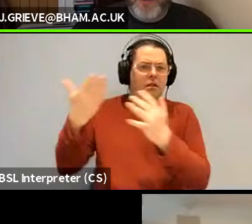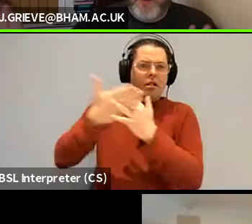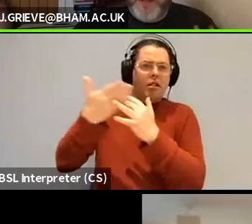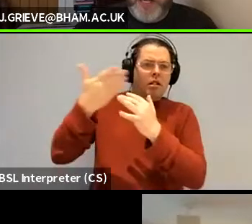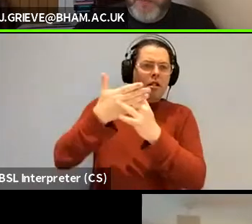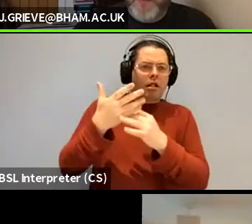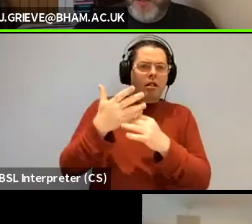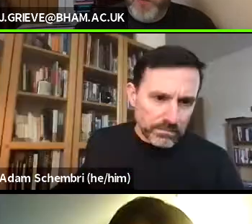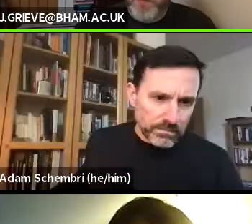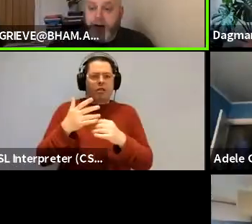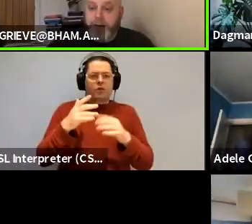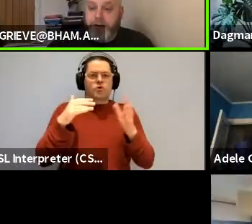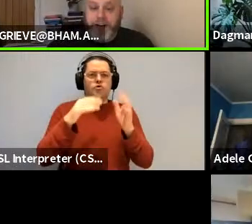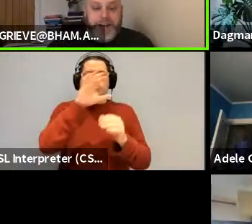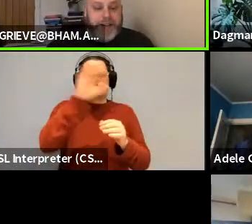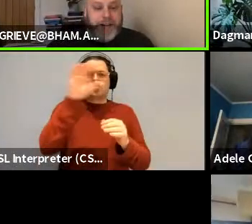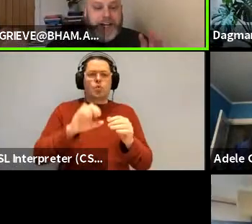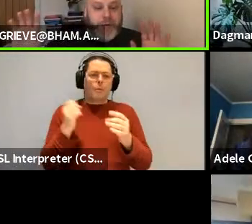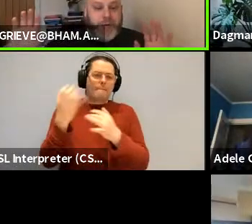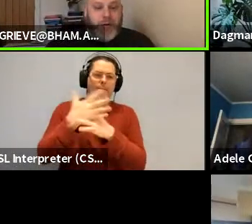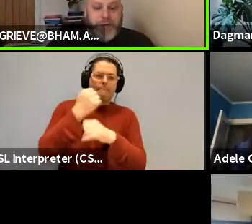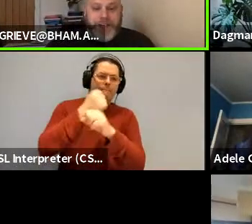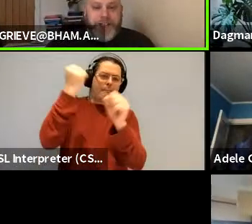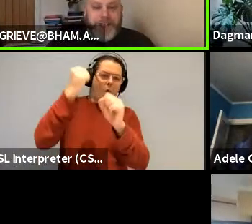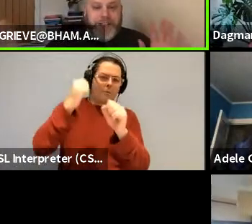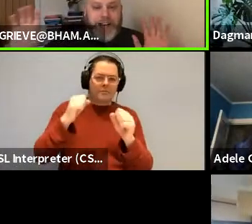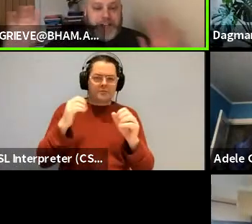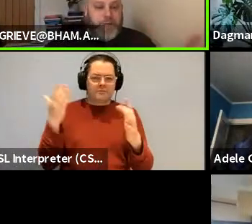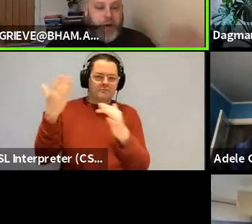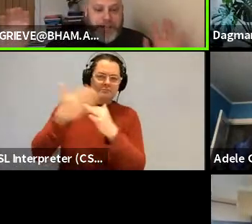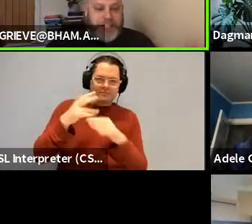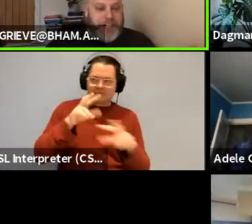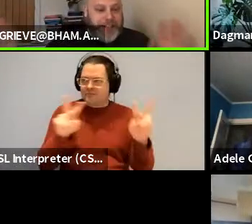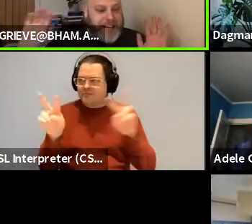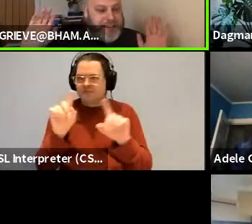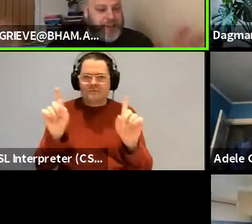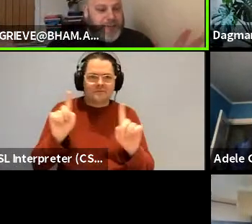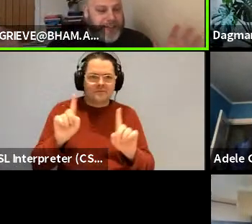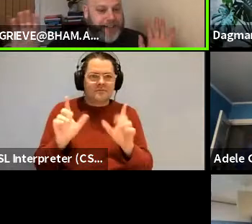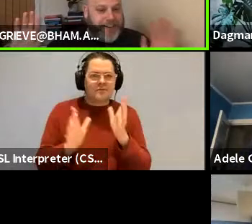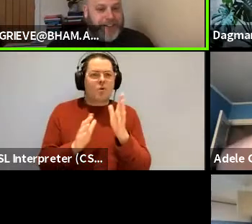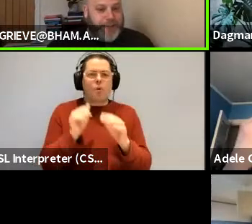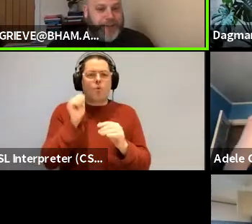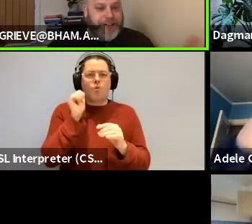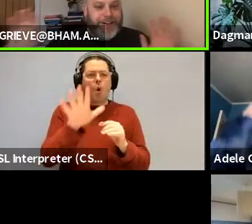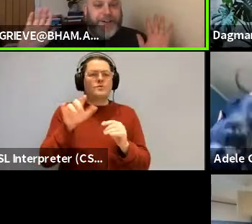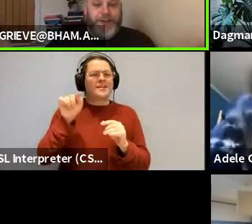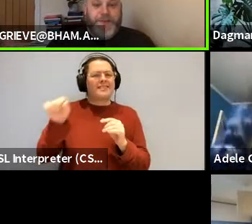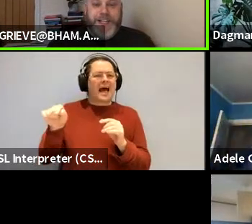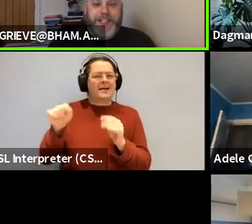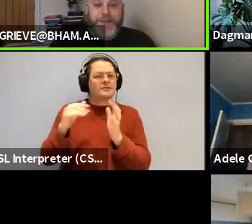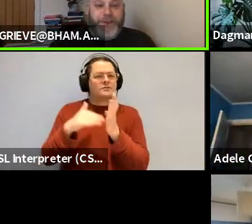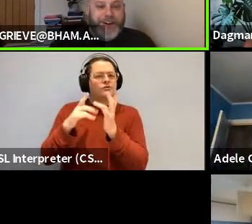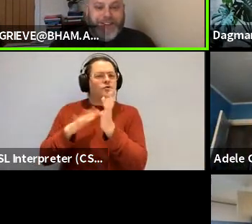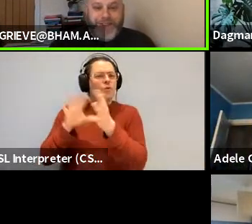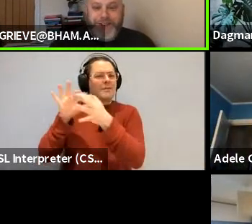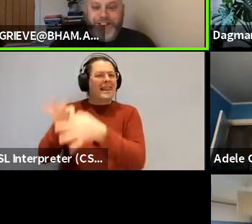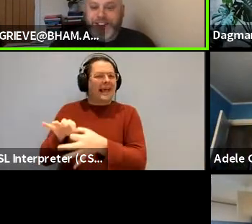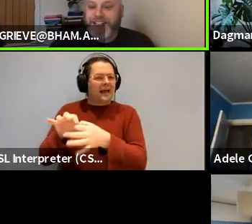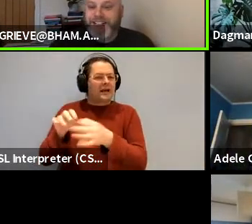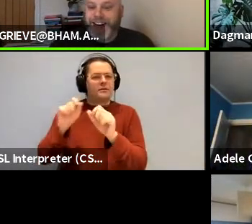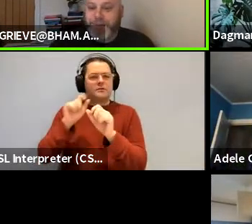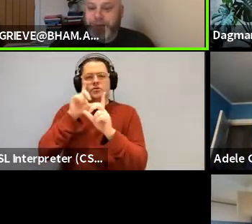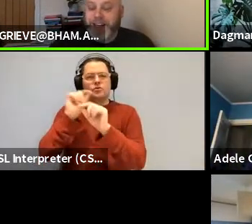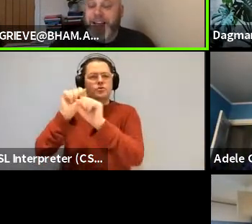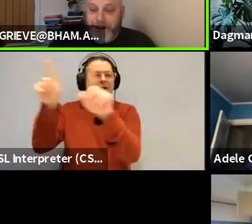intro so we did have a bit of a zoom bomber i guess we won't be i guess we won't be sharing that zoom link on twitter a few minutes before in the